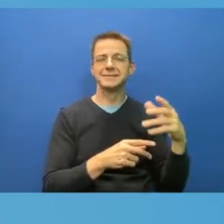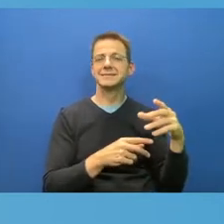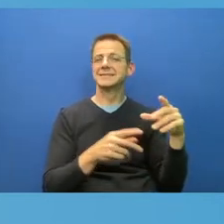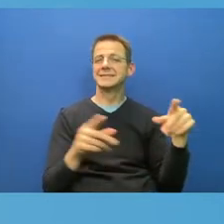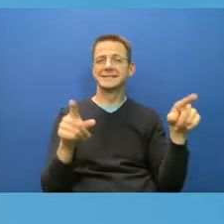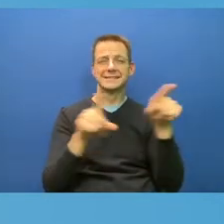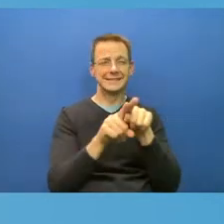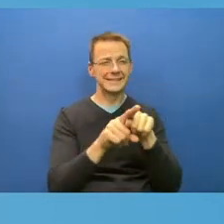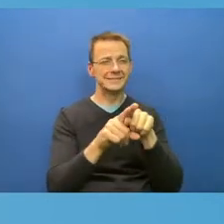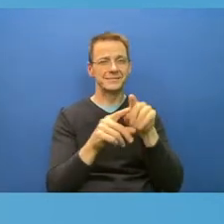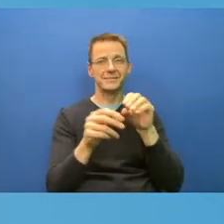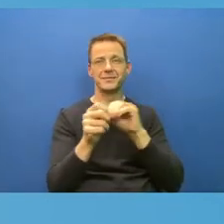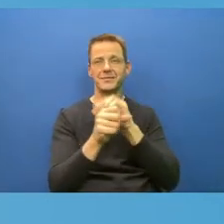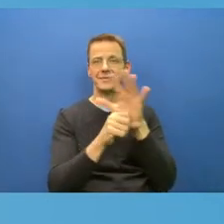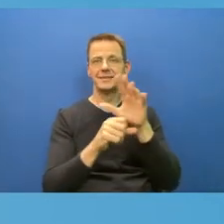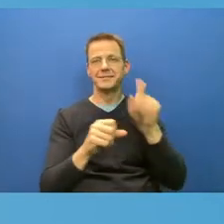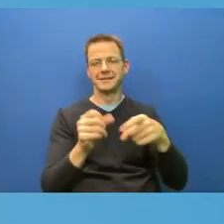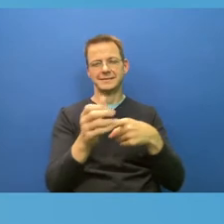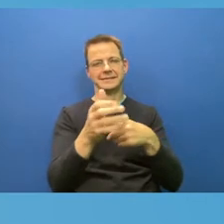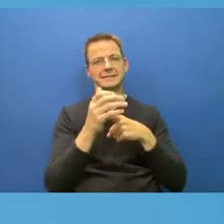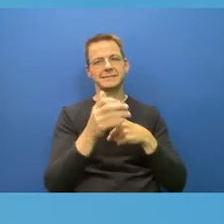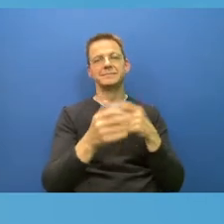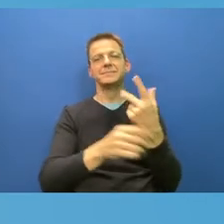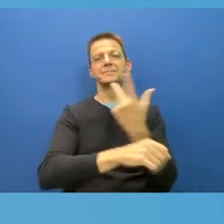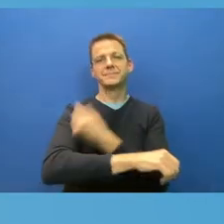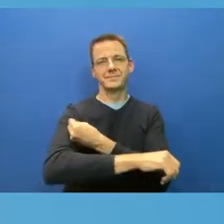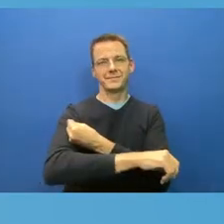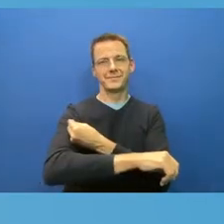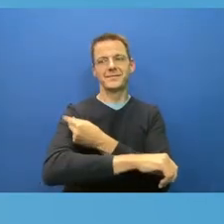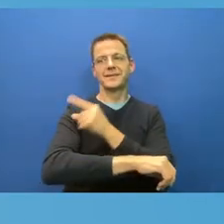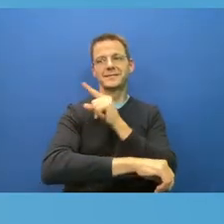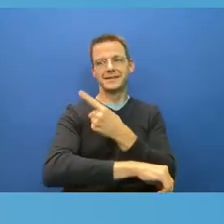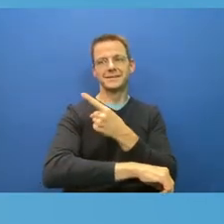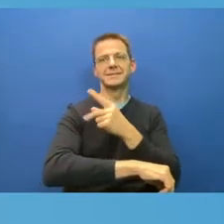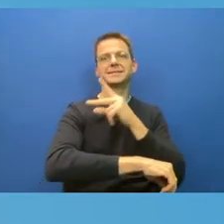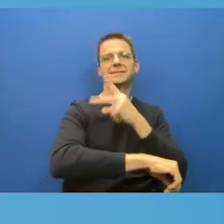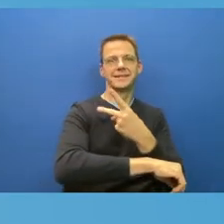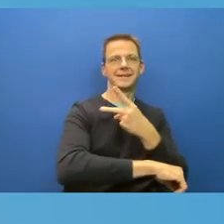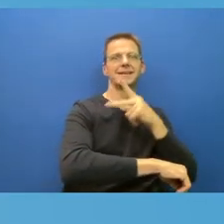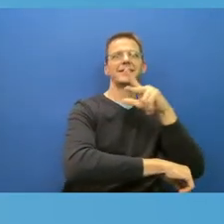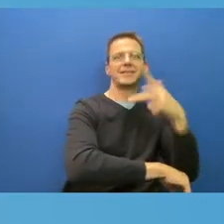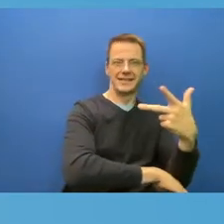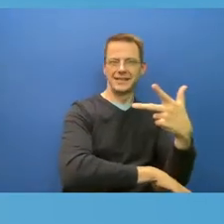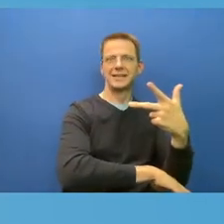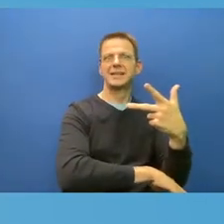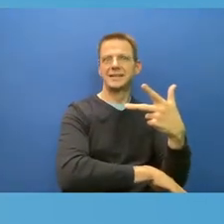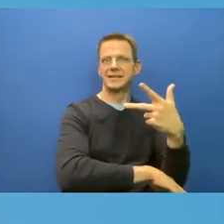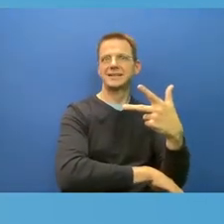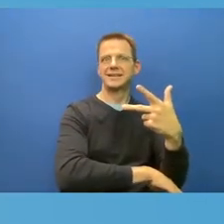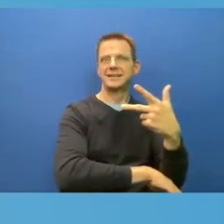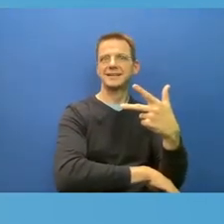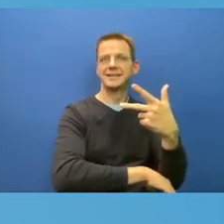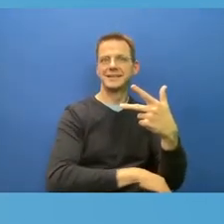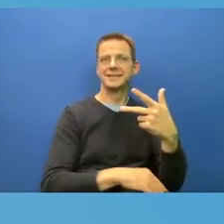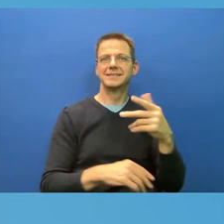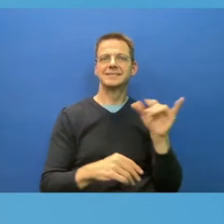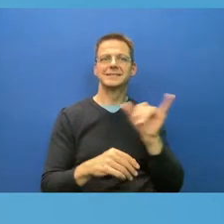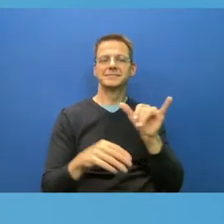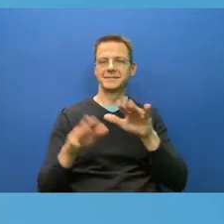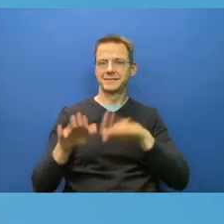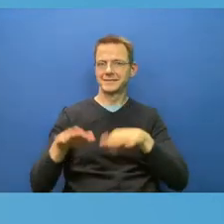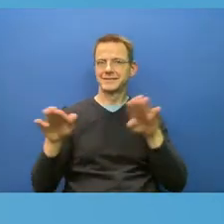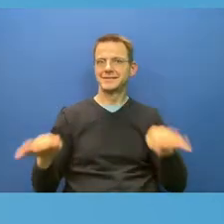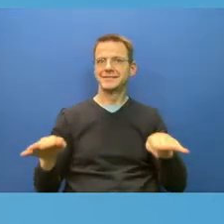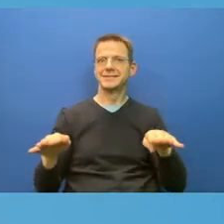been sort of the dark matter of the pandemic, holding the thing up, hard to measure because they're so often asymptomatic. When they are